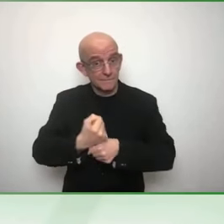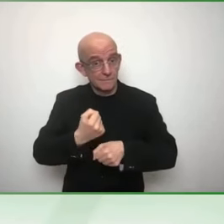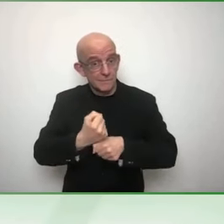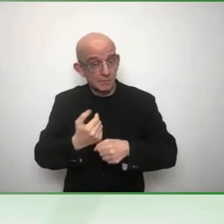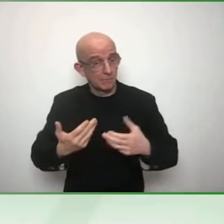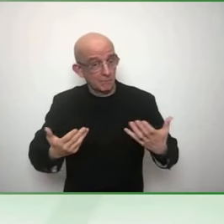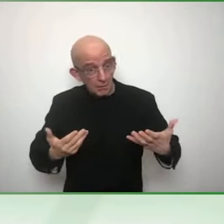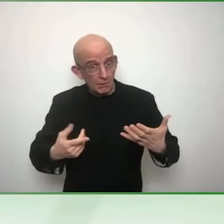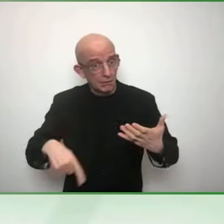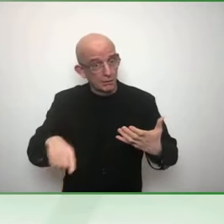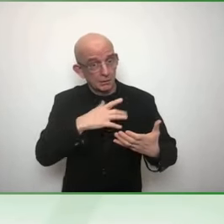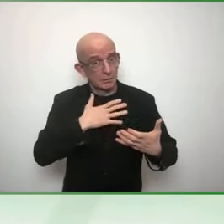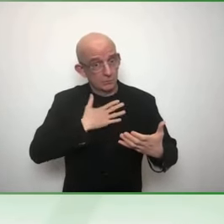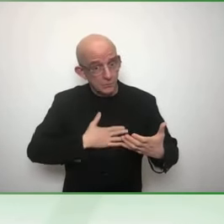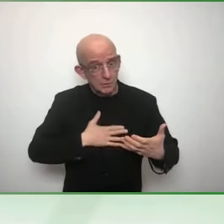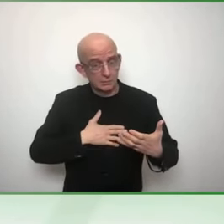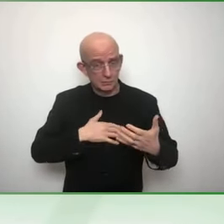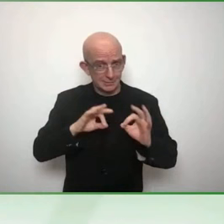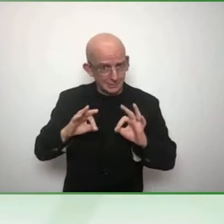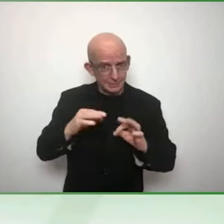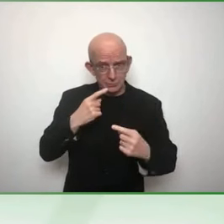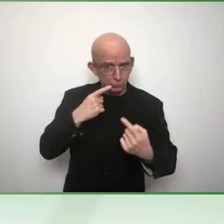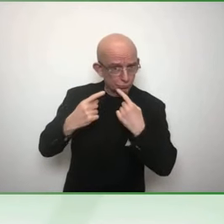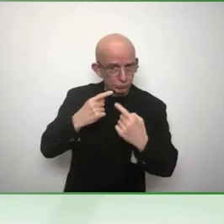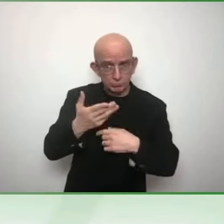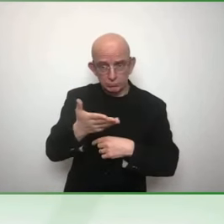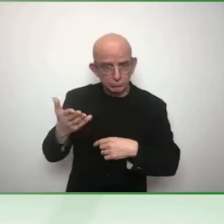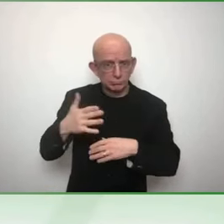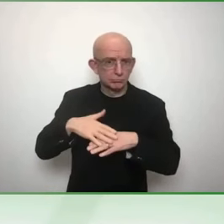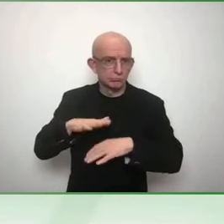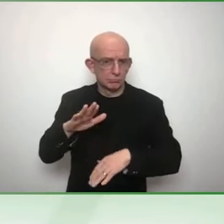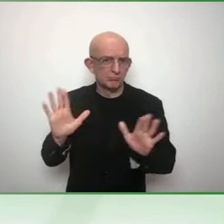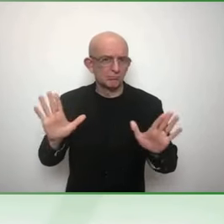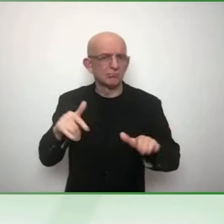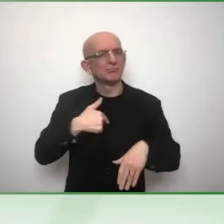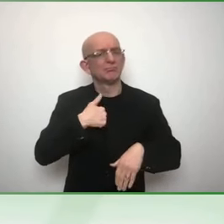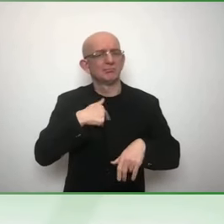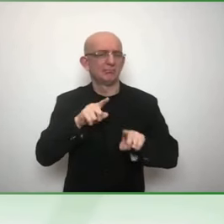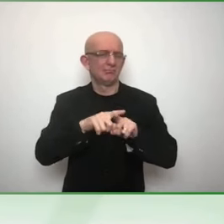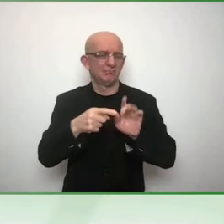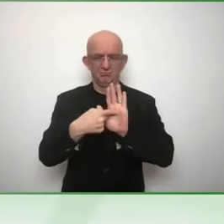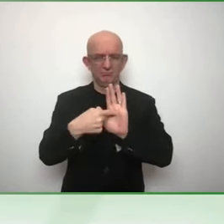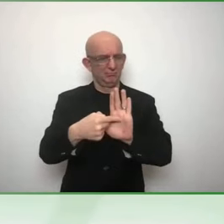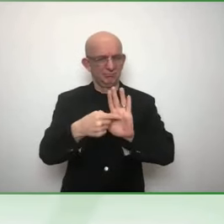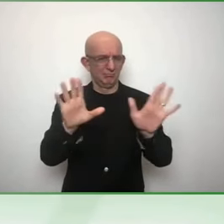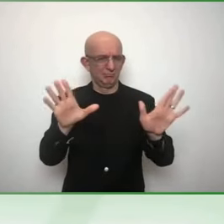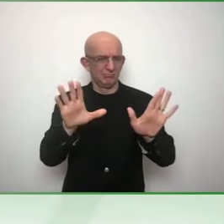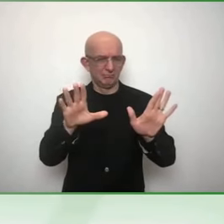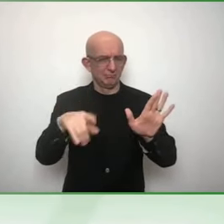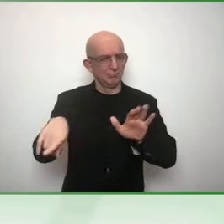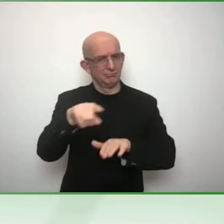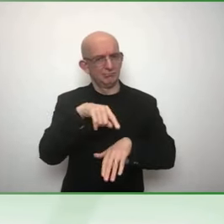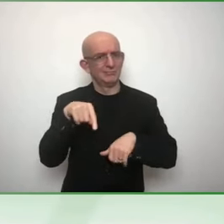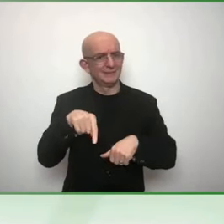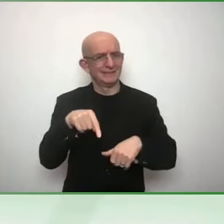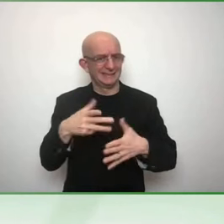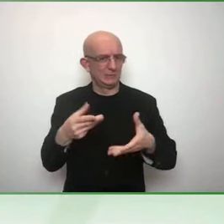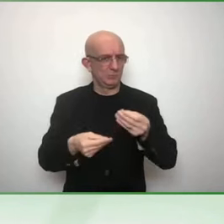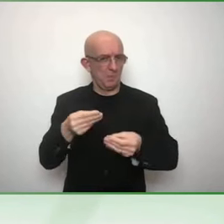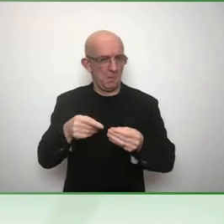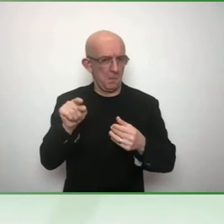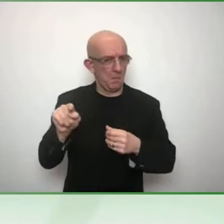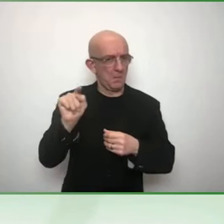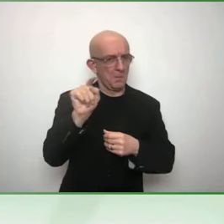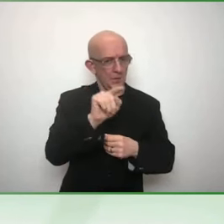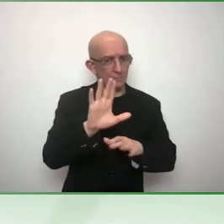good because it brings a lot in different sectors in Now, traditionally, and then also in Asia and Pacific,